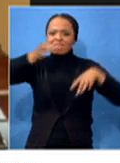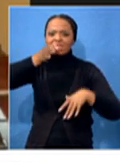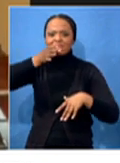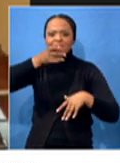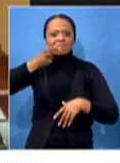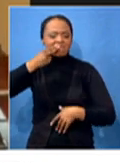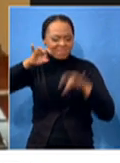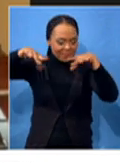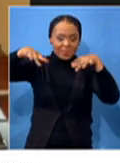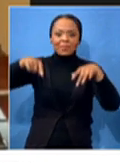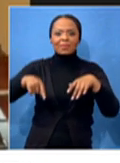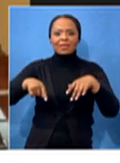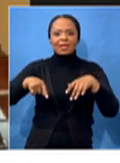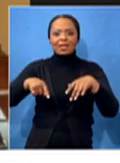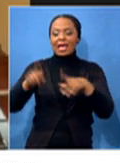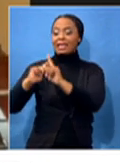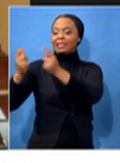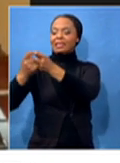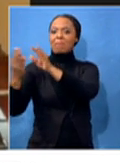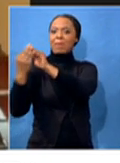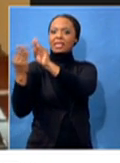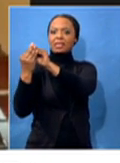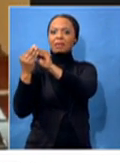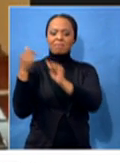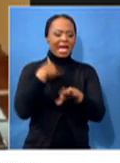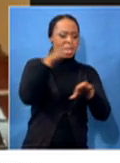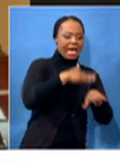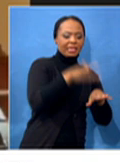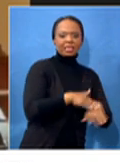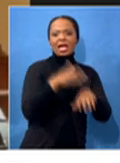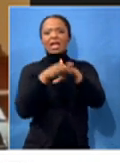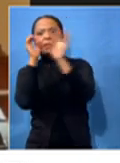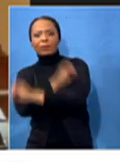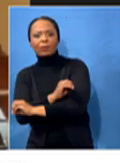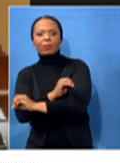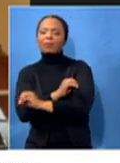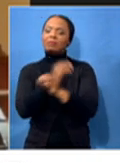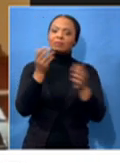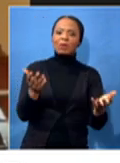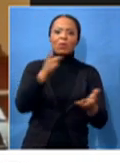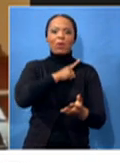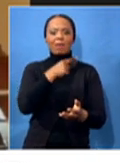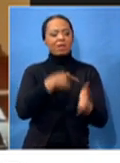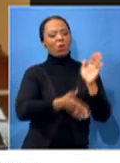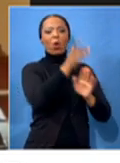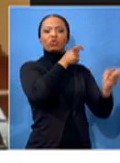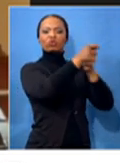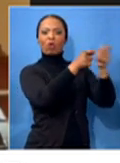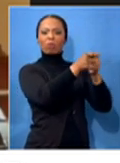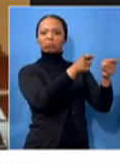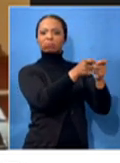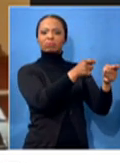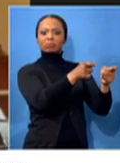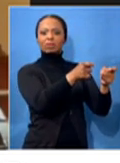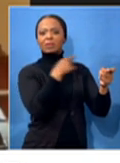So when it's a team meeting and I'm late, I'm not late because I was at the shopping centre. You know, I was